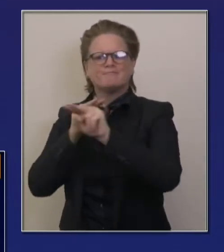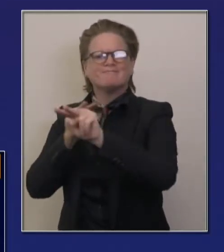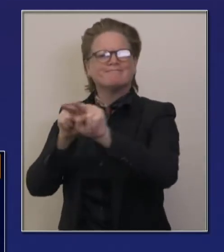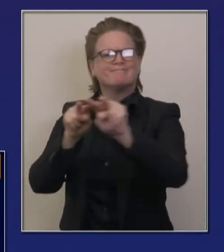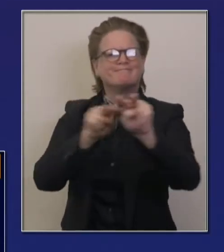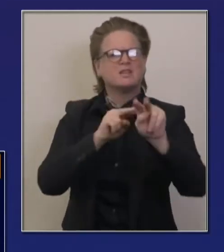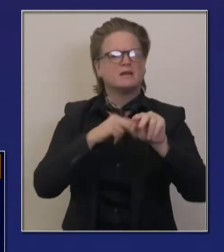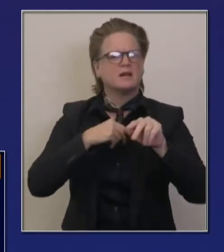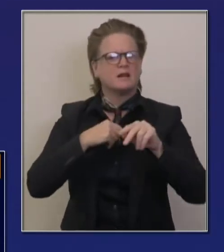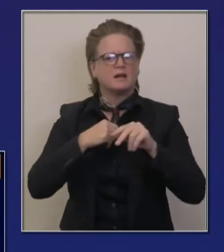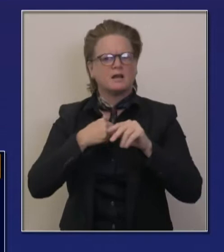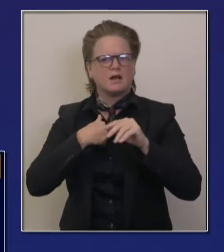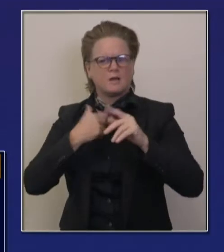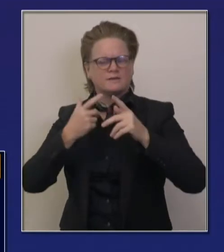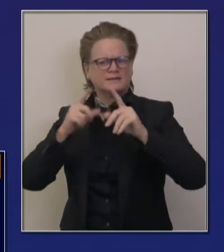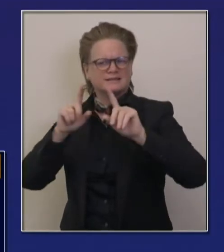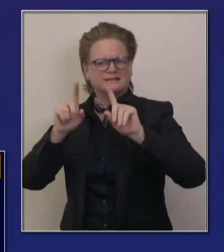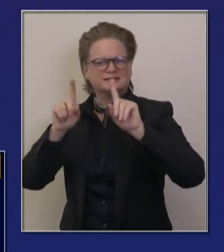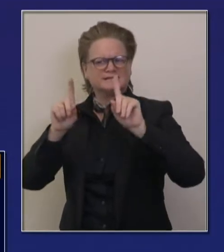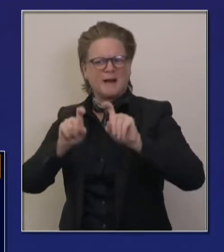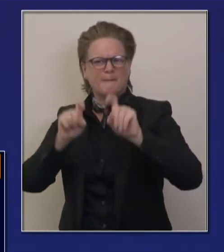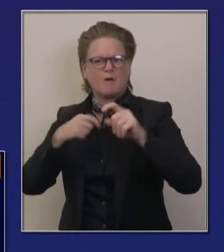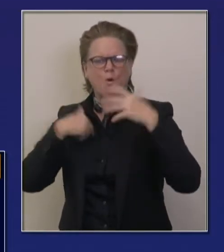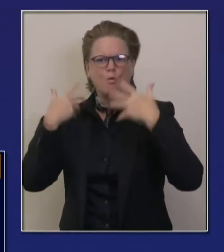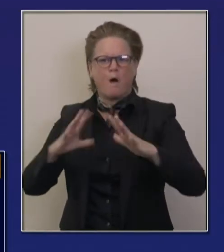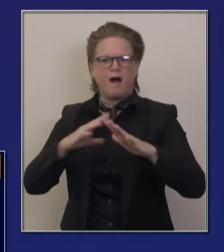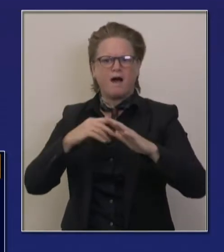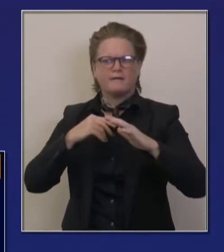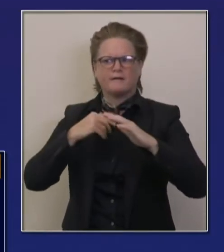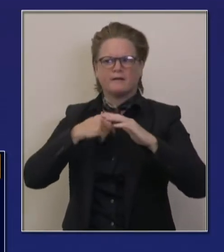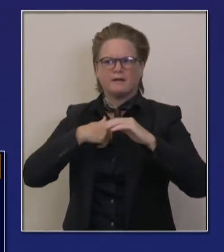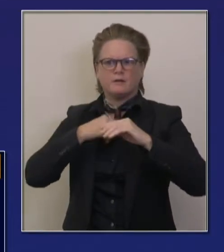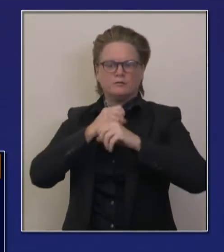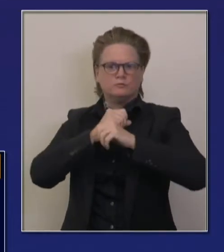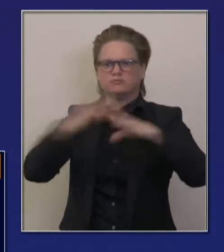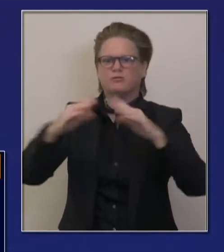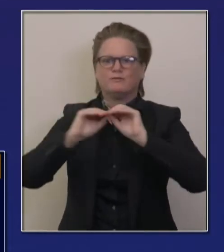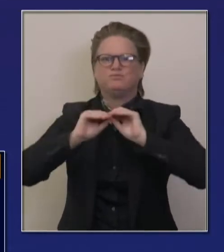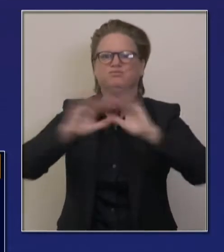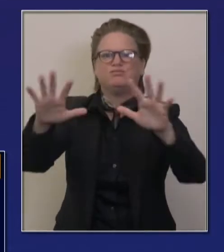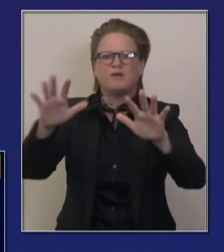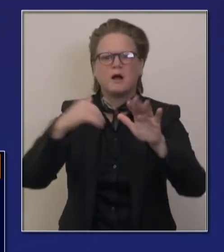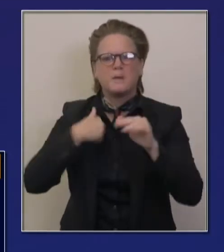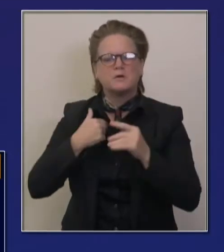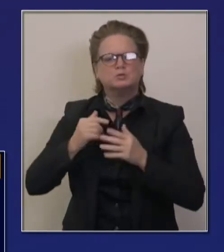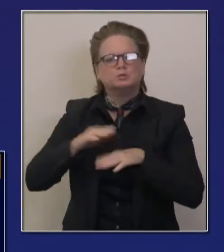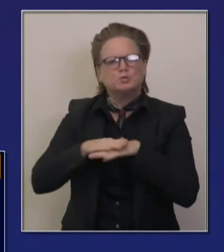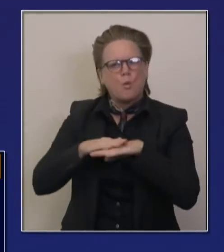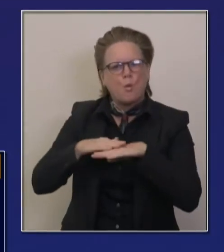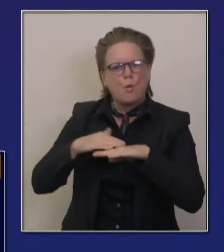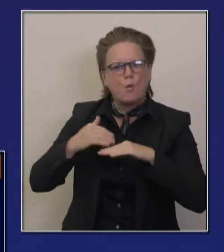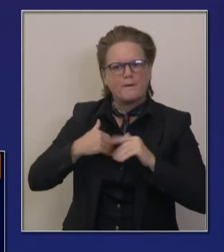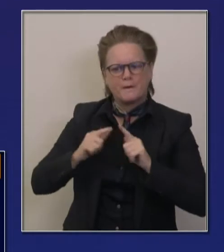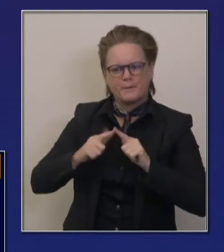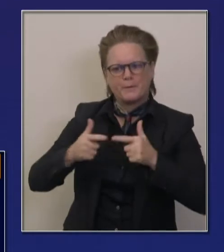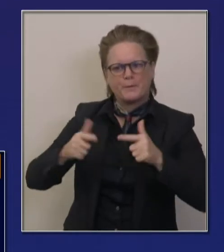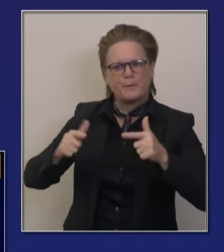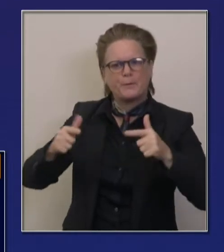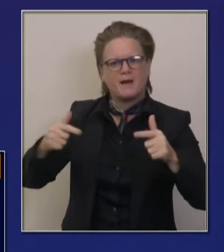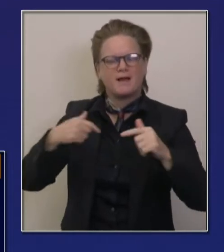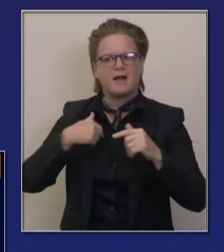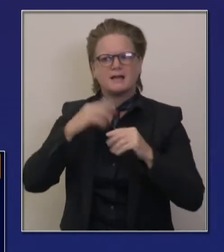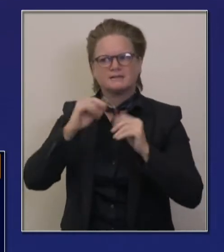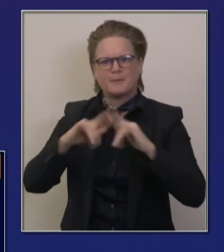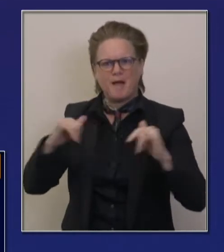ready, fire, aim. We wanted to really take time, reflect on this technology, to be secure in our confidence that what we are